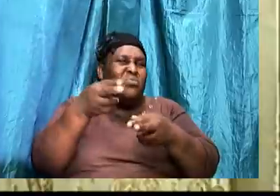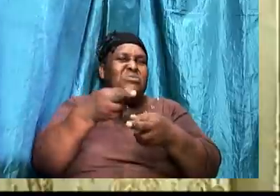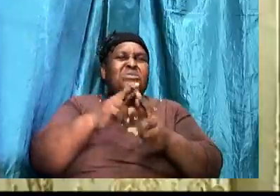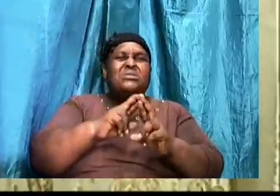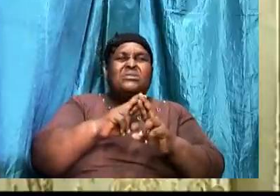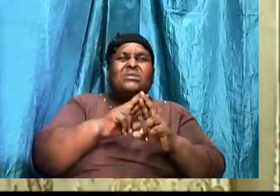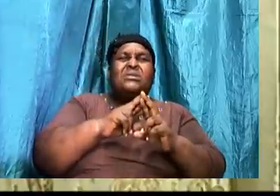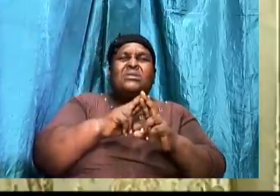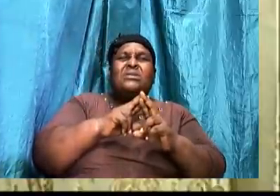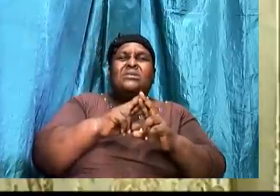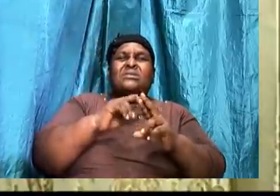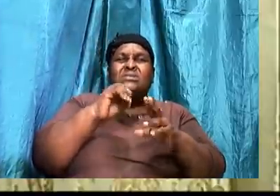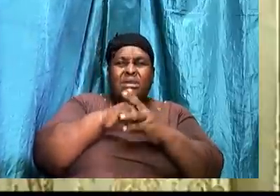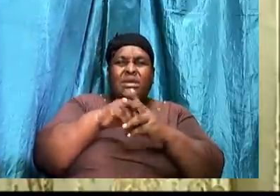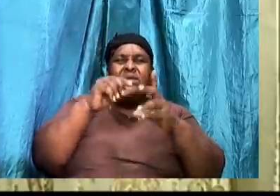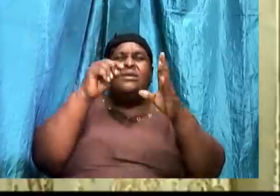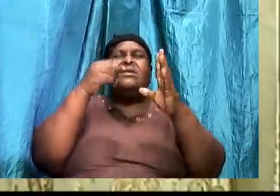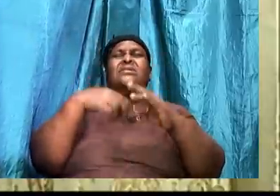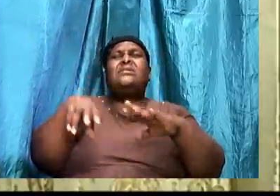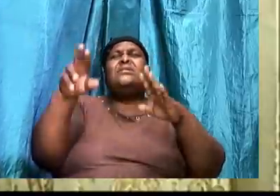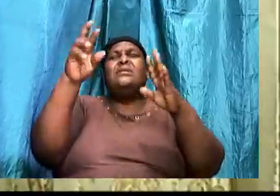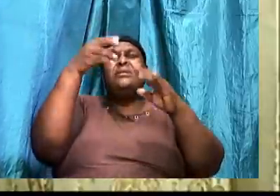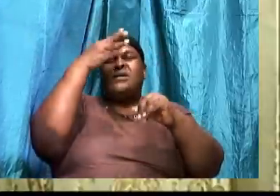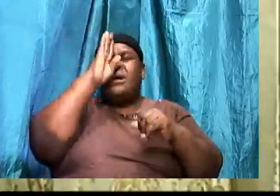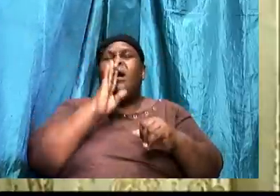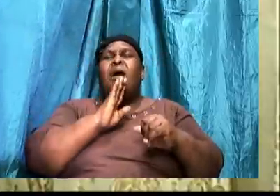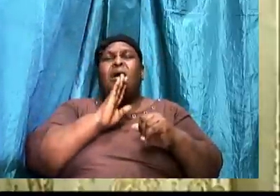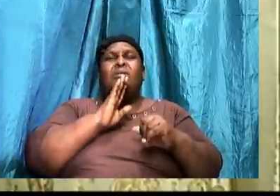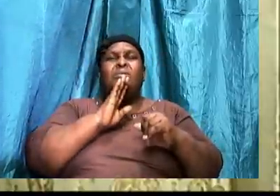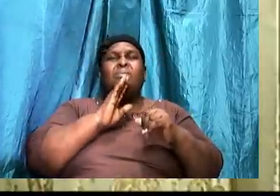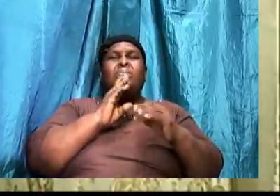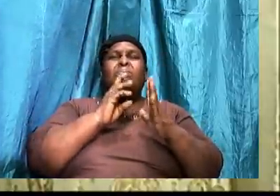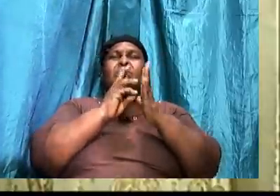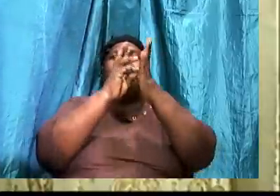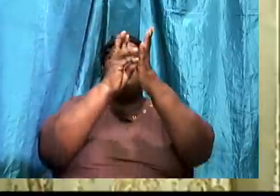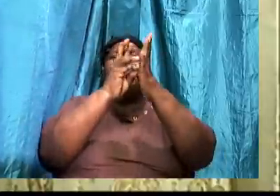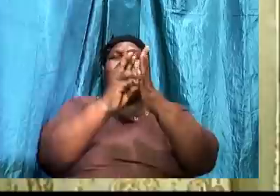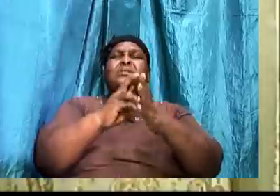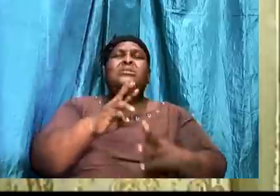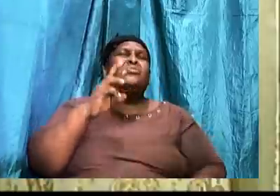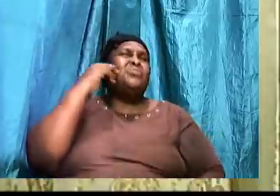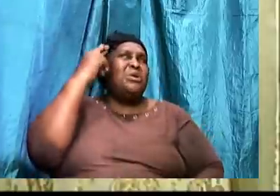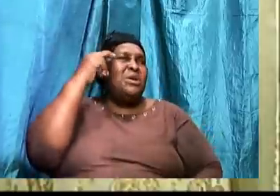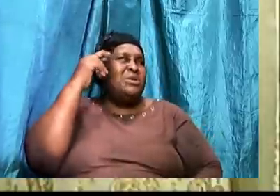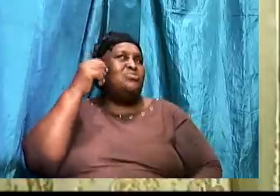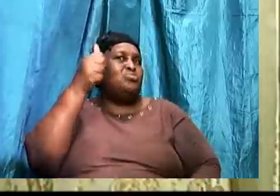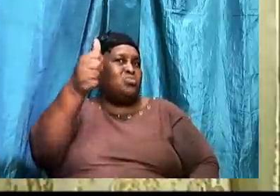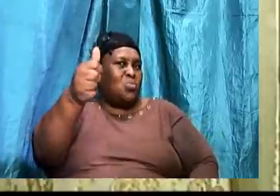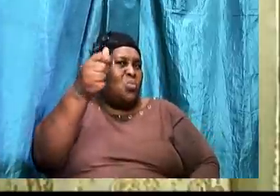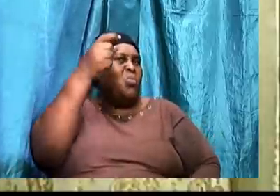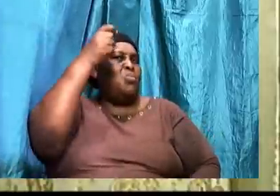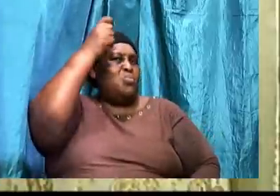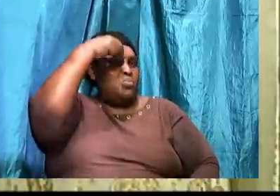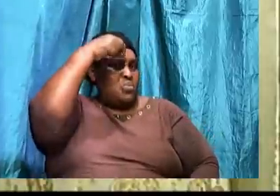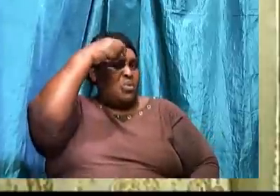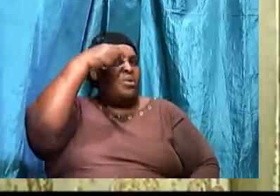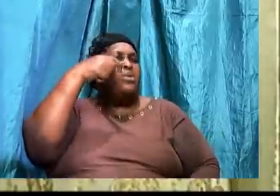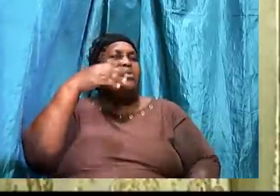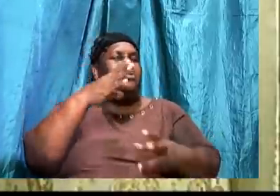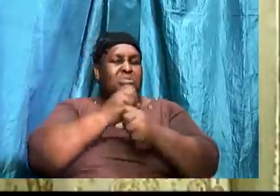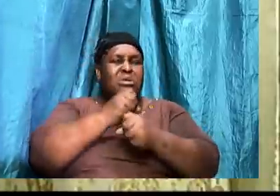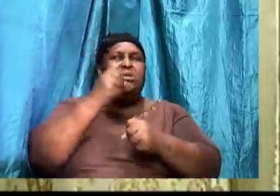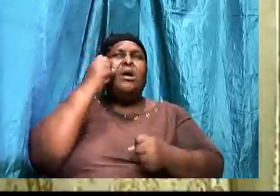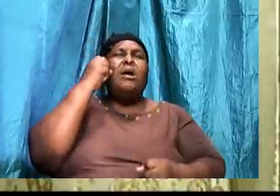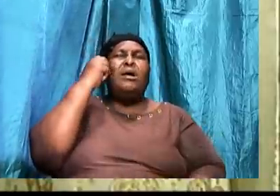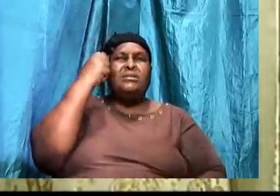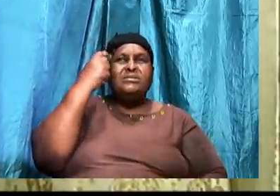principles of God. It is about raising with your own wisdom. To get an understanding. That